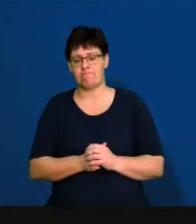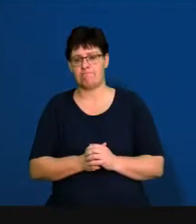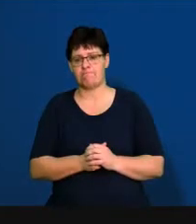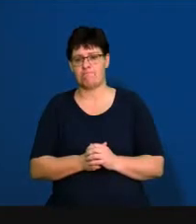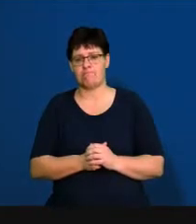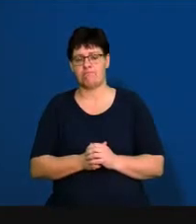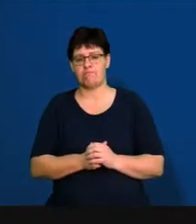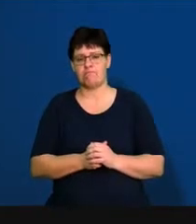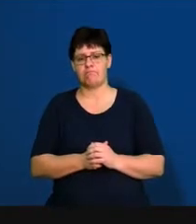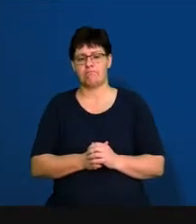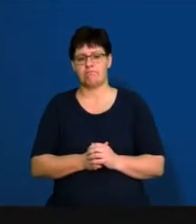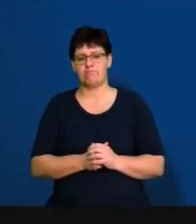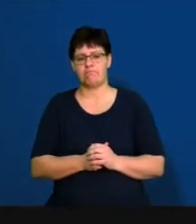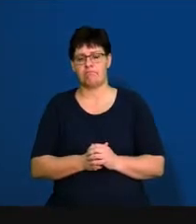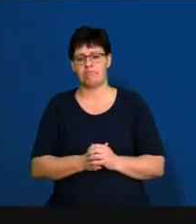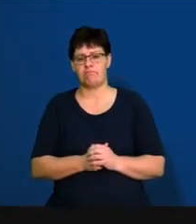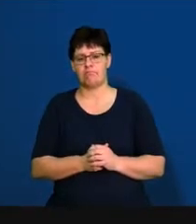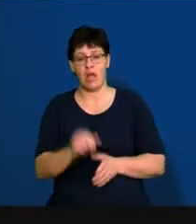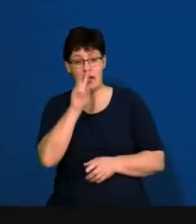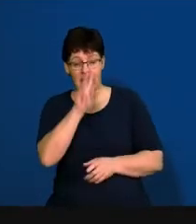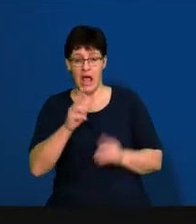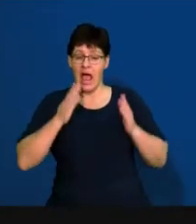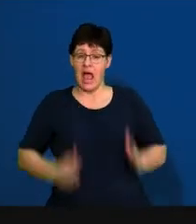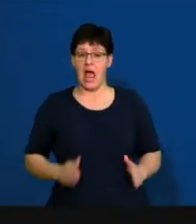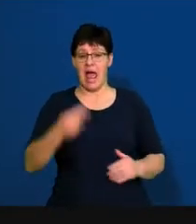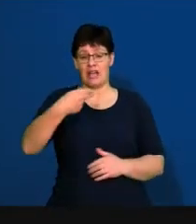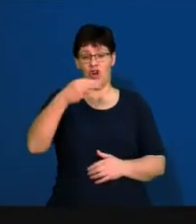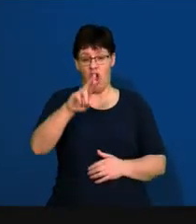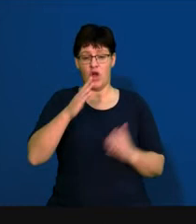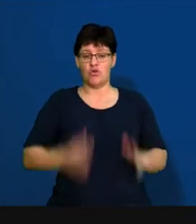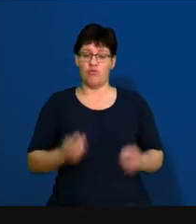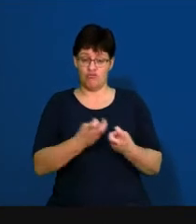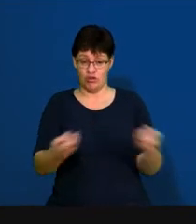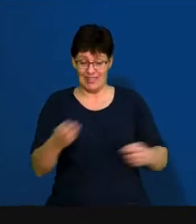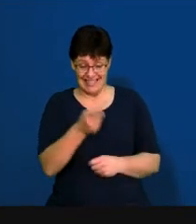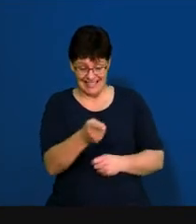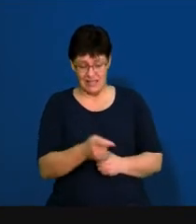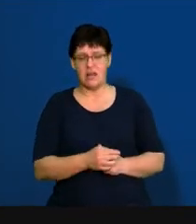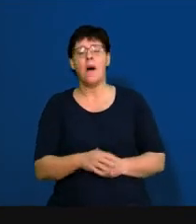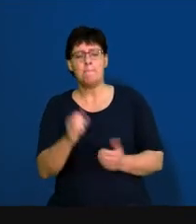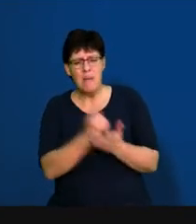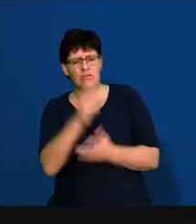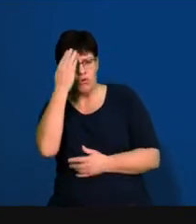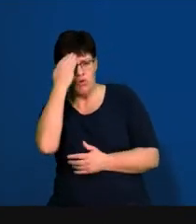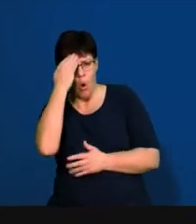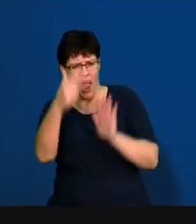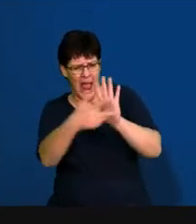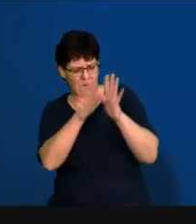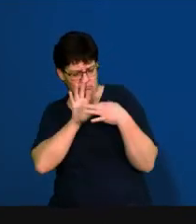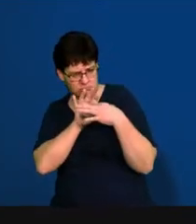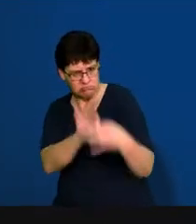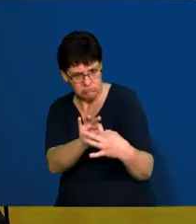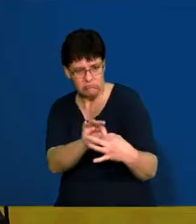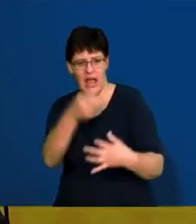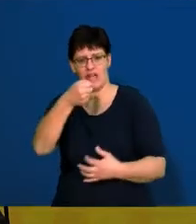And then when we look at human resources for Paper 1, you need to know all the relevant acts that